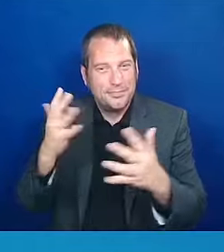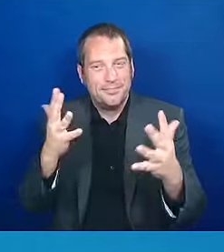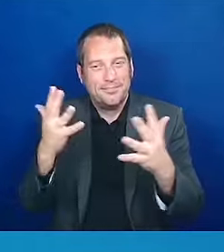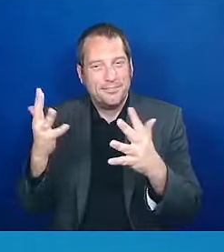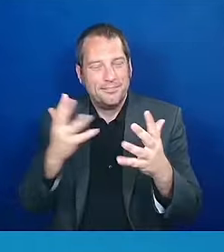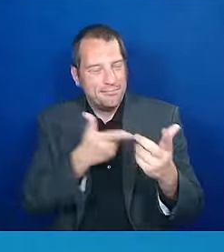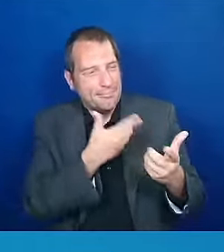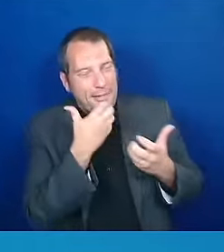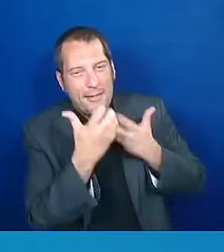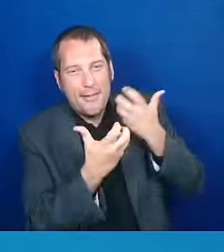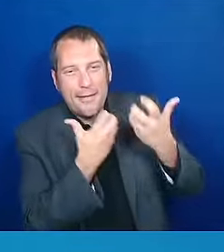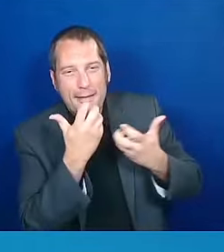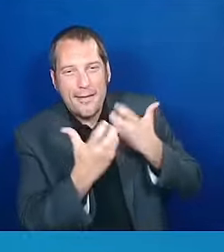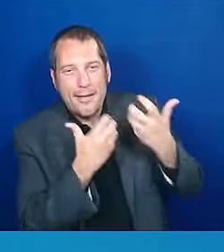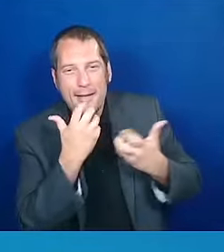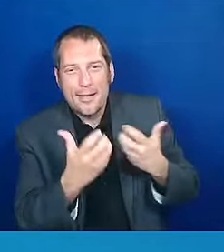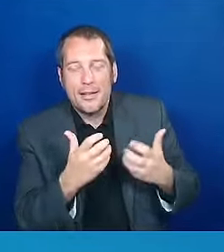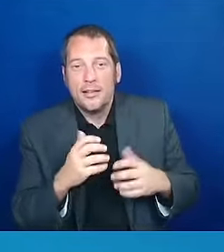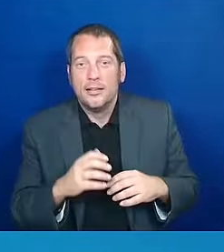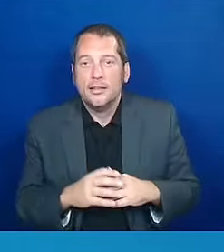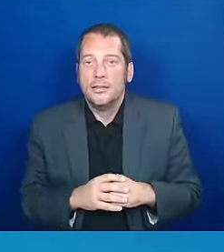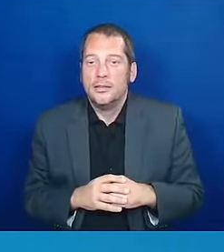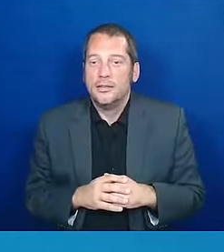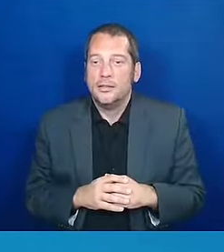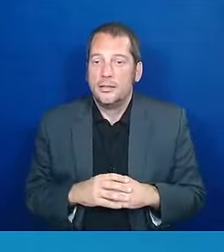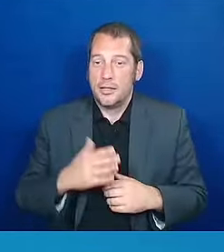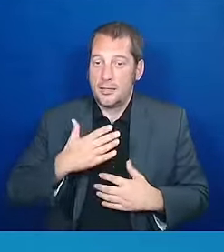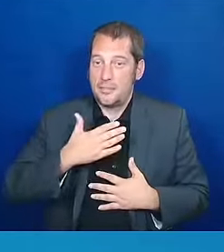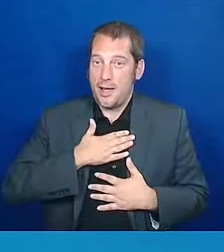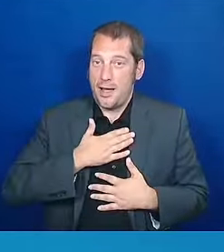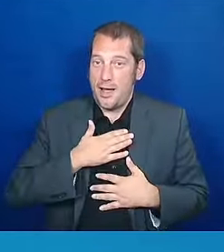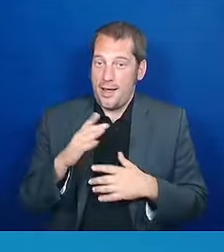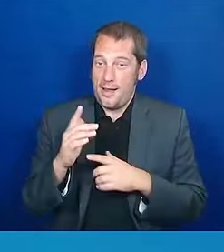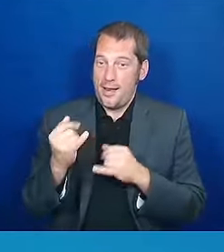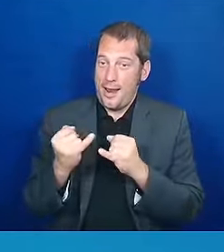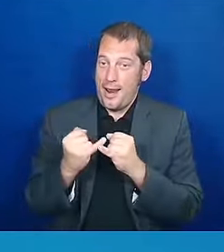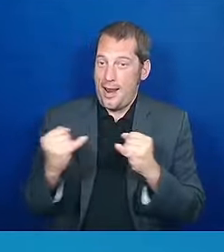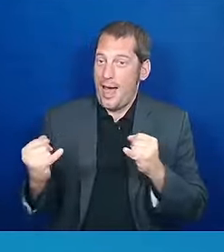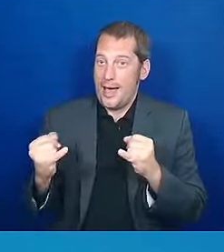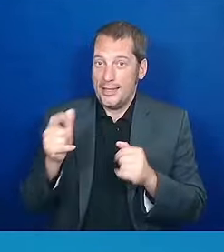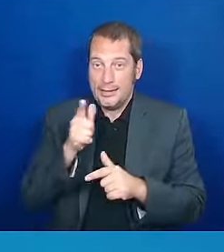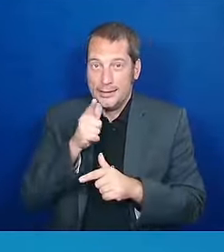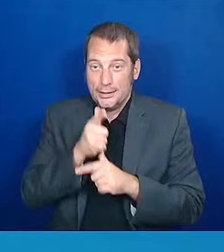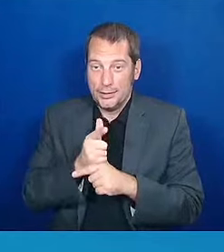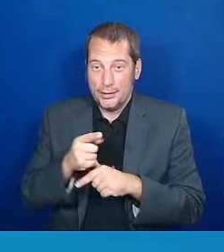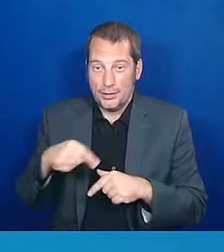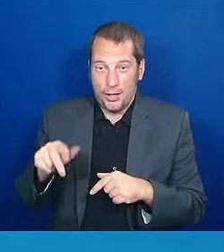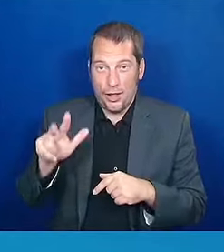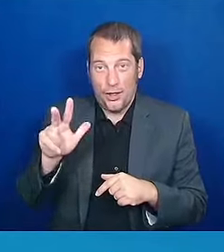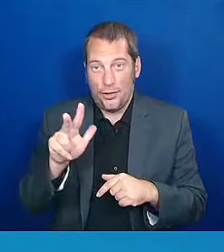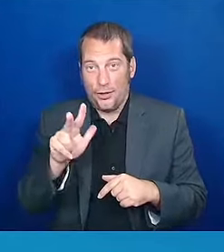To my line sisters, the 38 jewels of iridescent splendor.